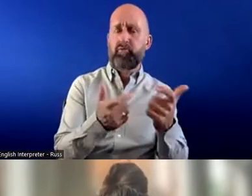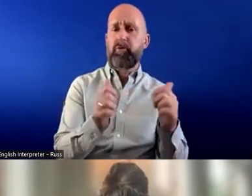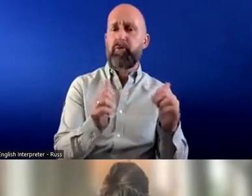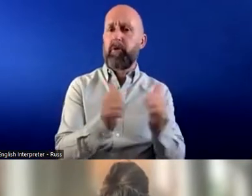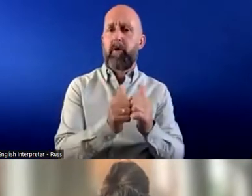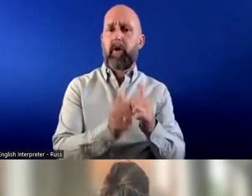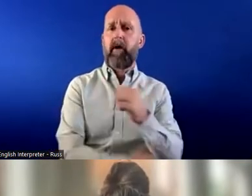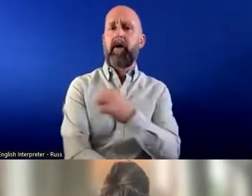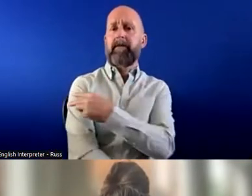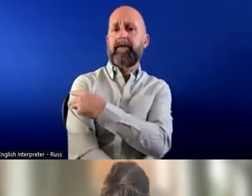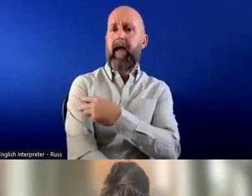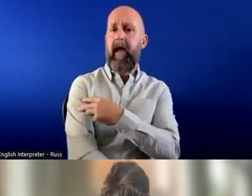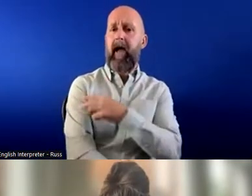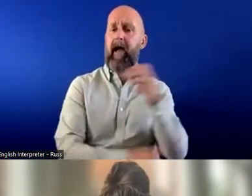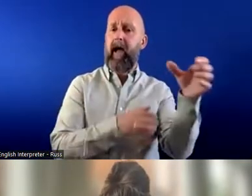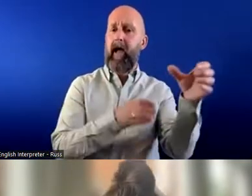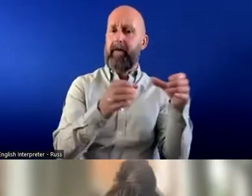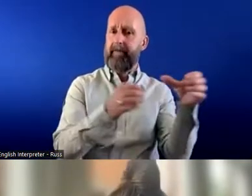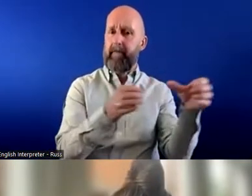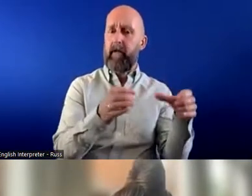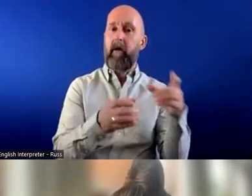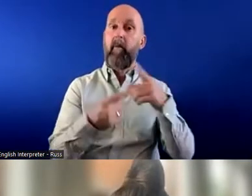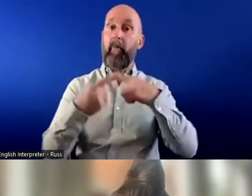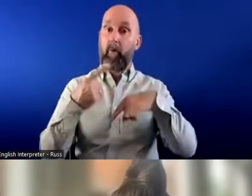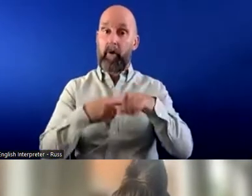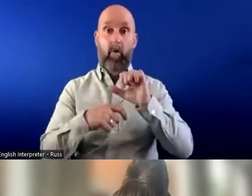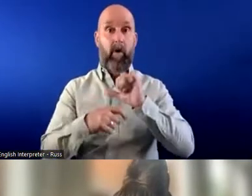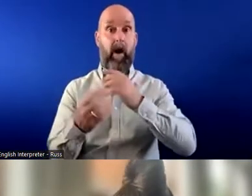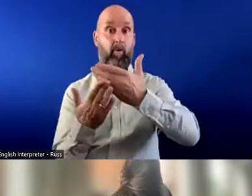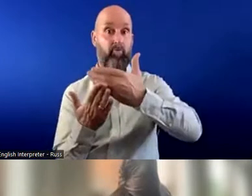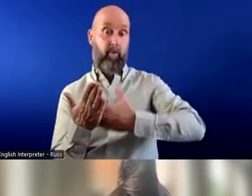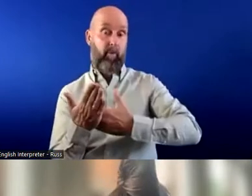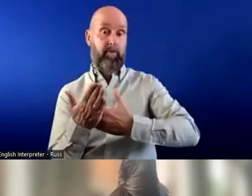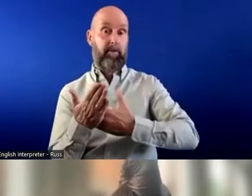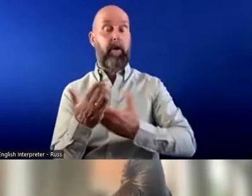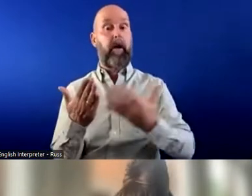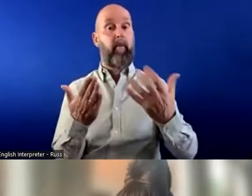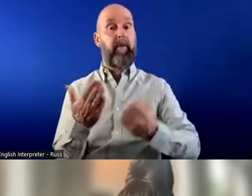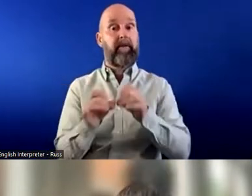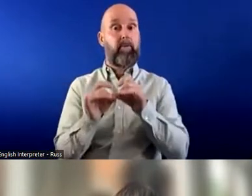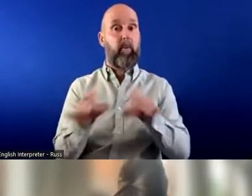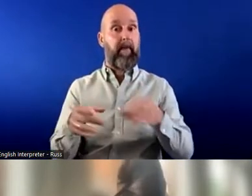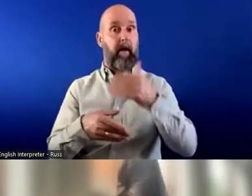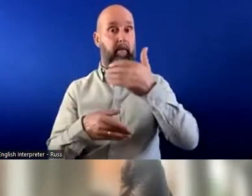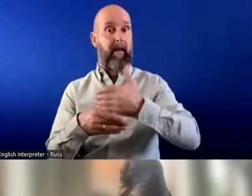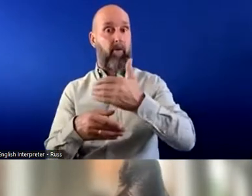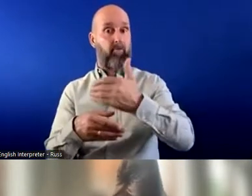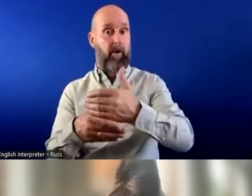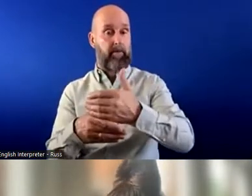levels and yet we know both from our own Business Without Barriers report and from national statistics that disability